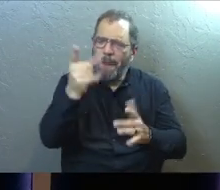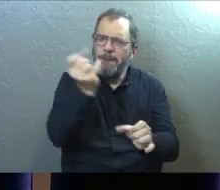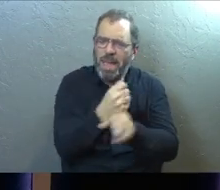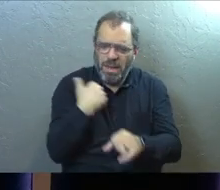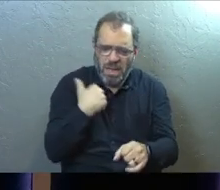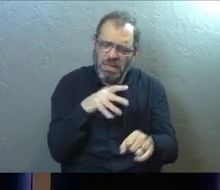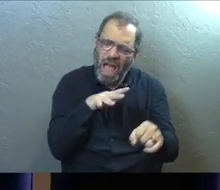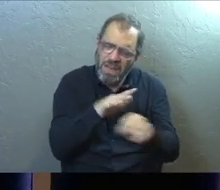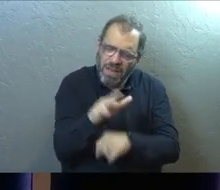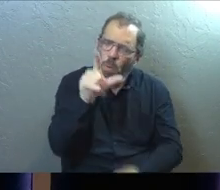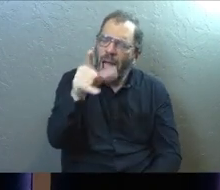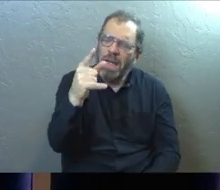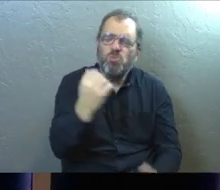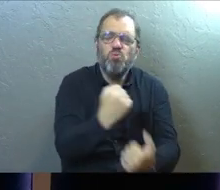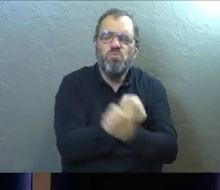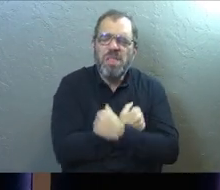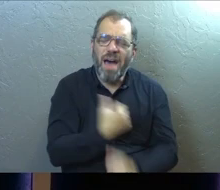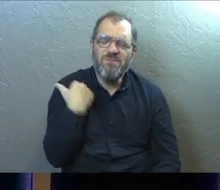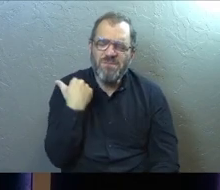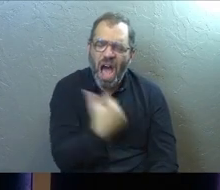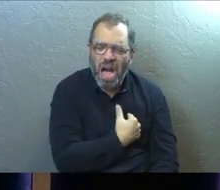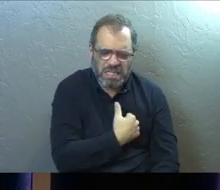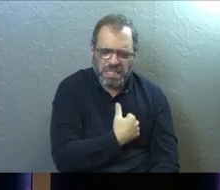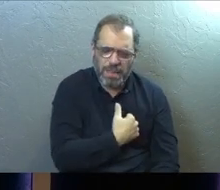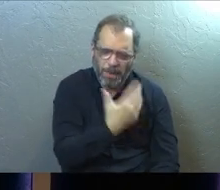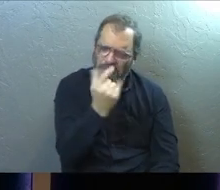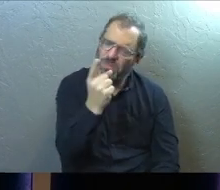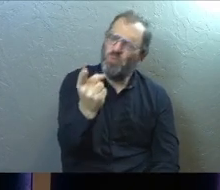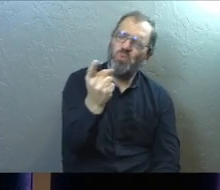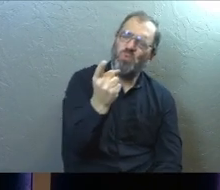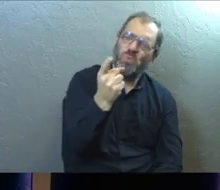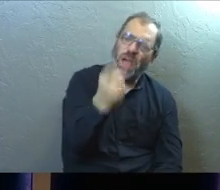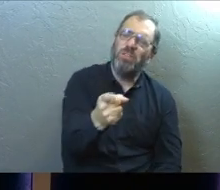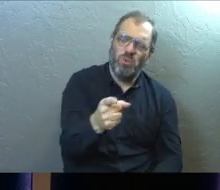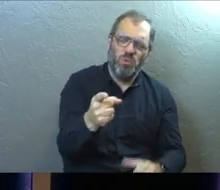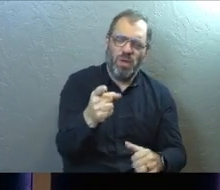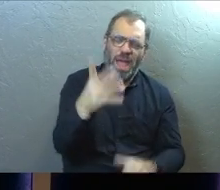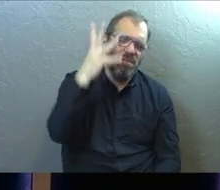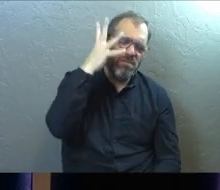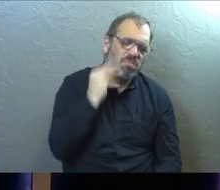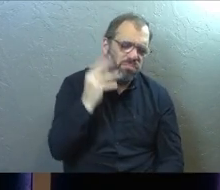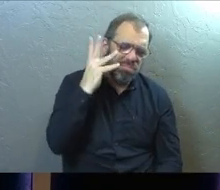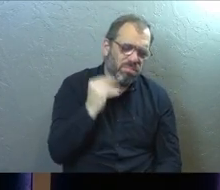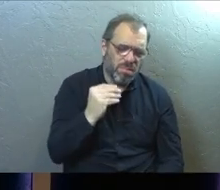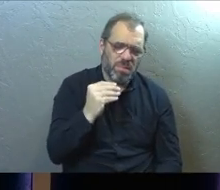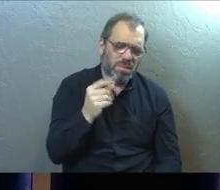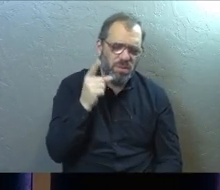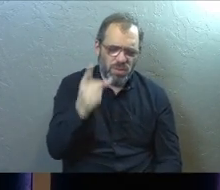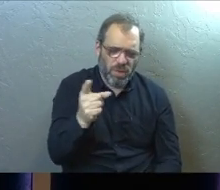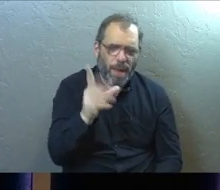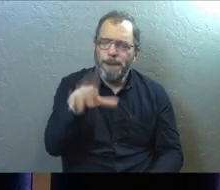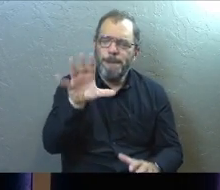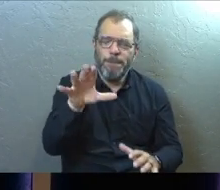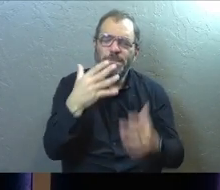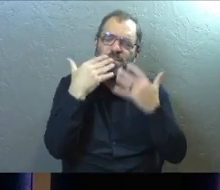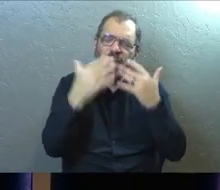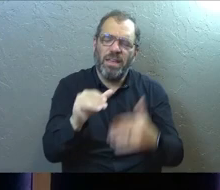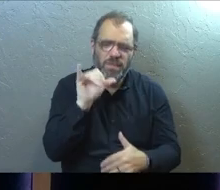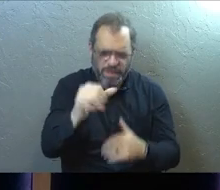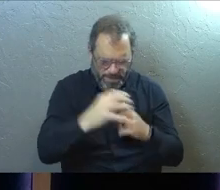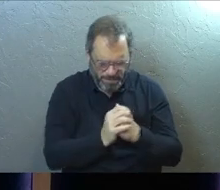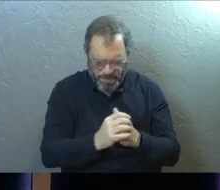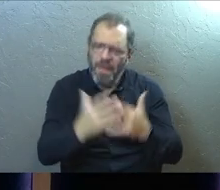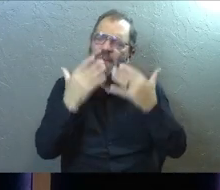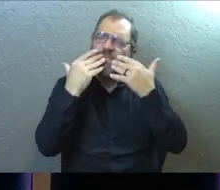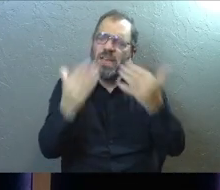made us enough because you love us, because of who you are, because of what you have walked through for us, Lord. And God, I thank you for